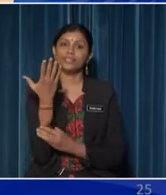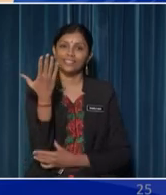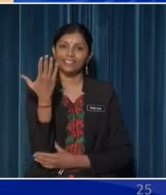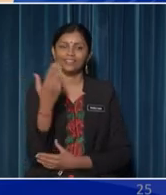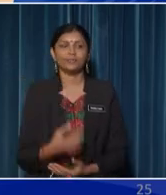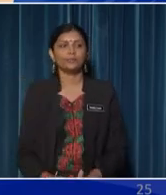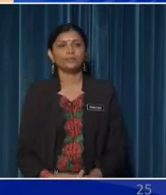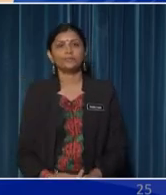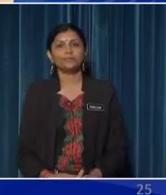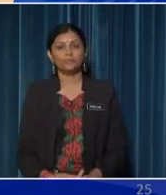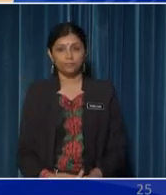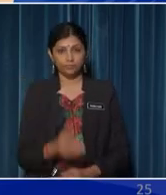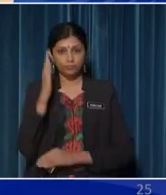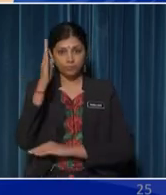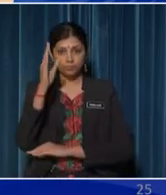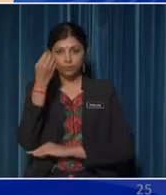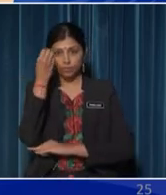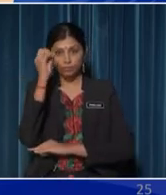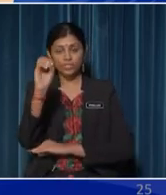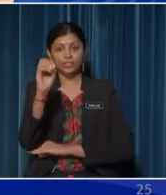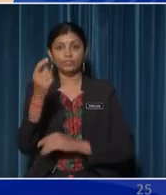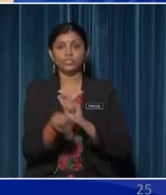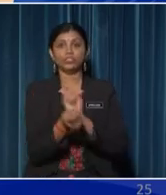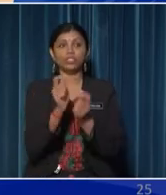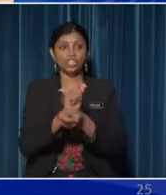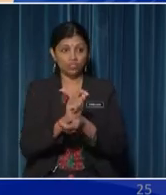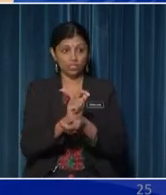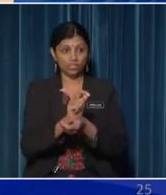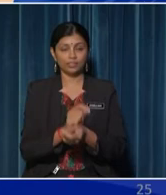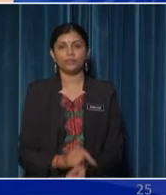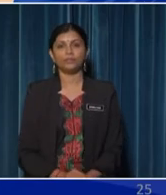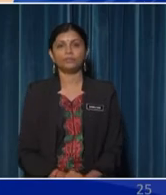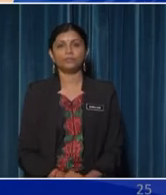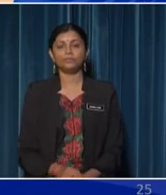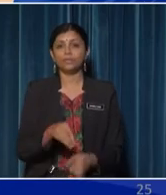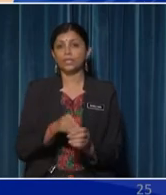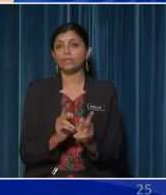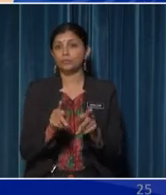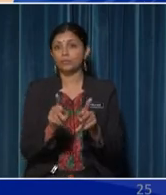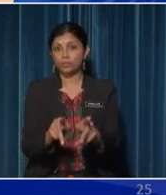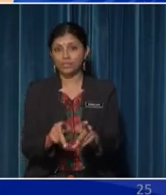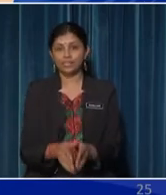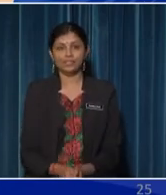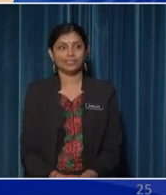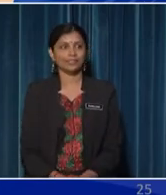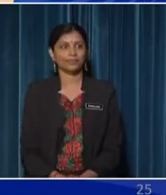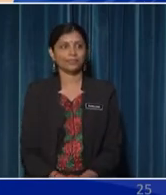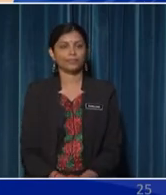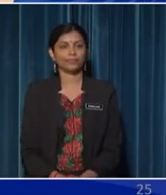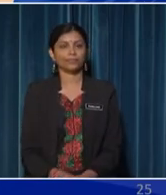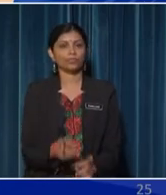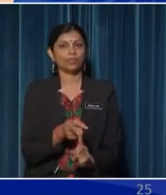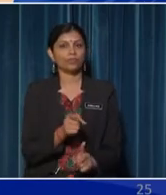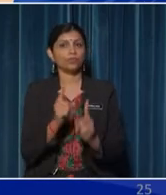We will observe the changes that occur during this process From the